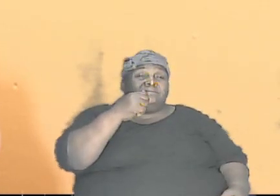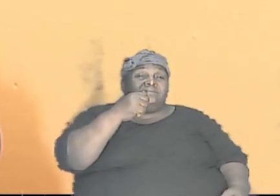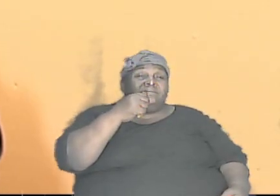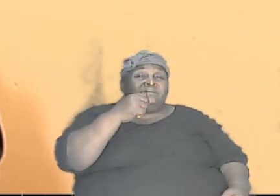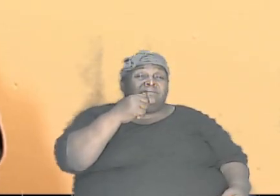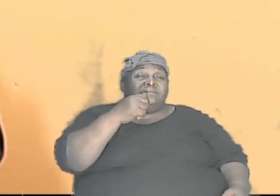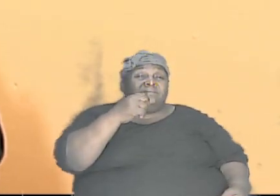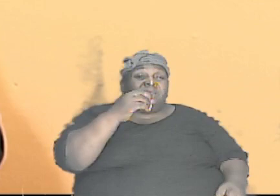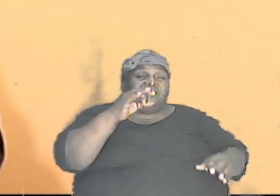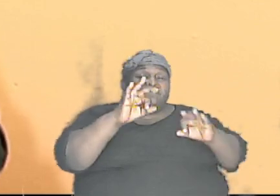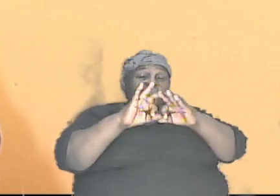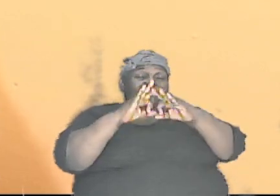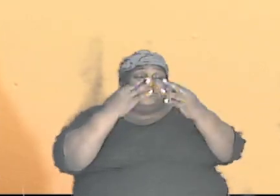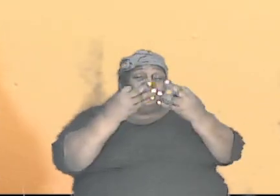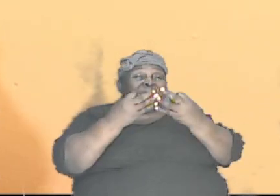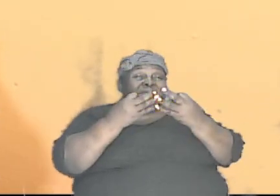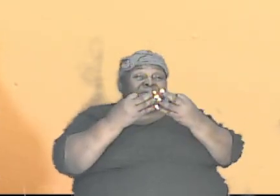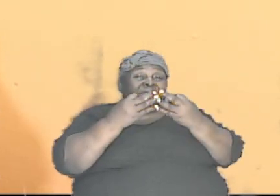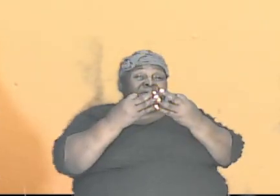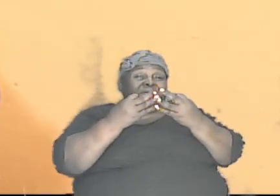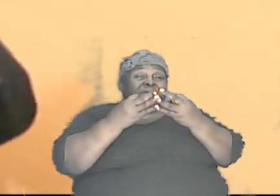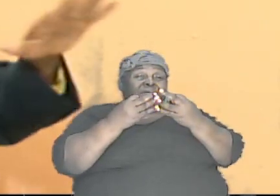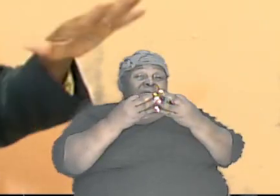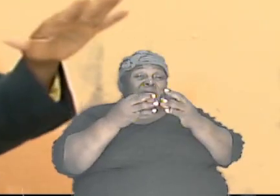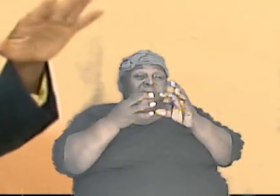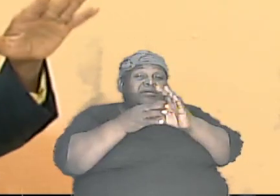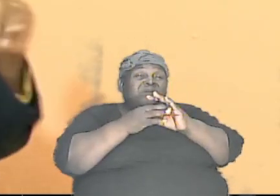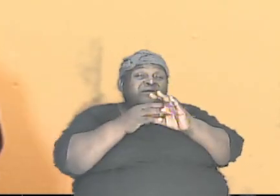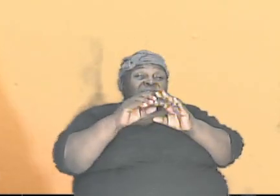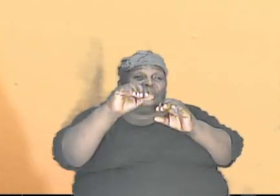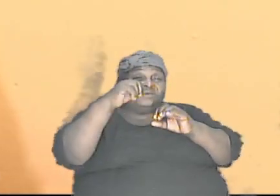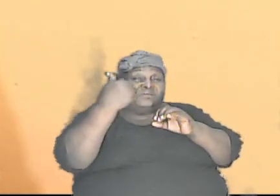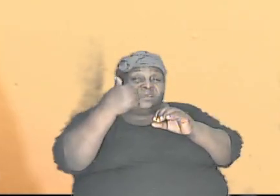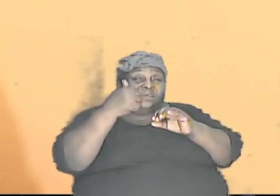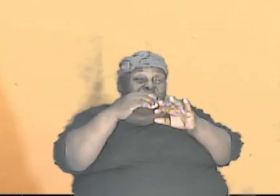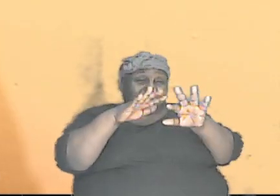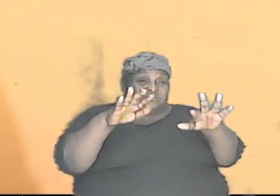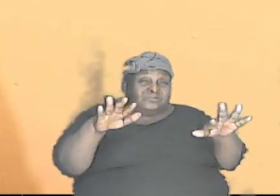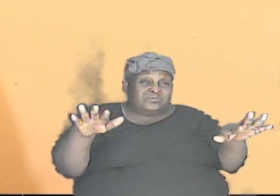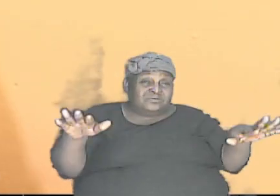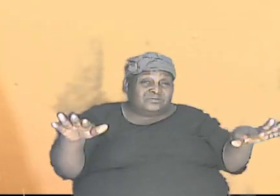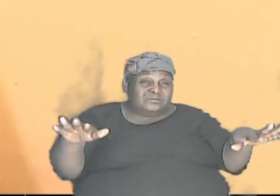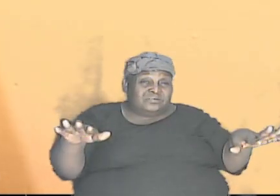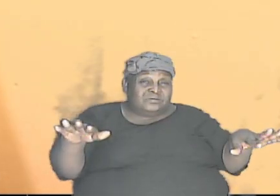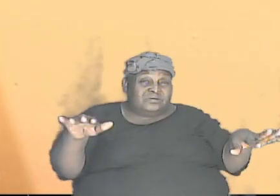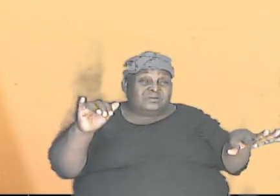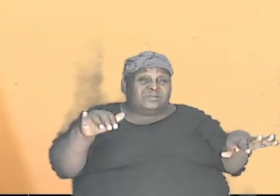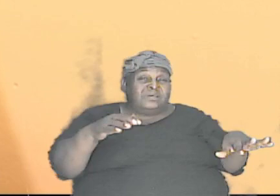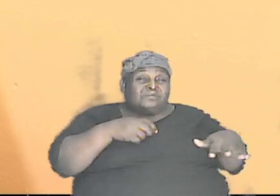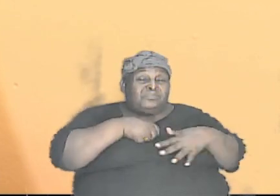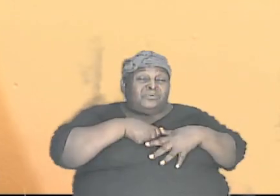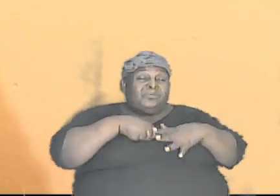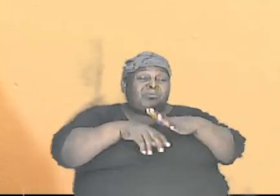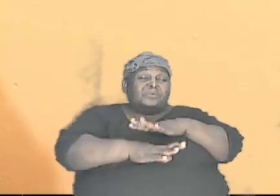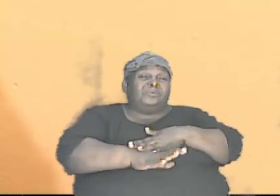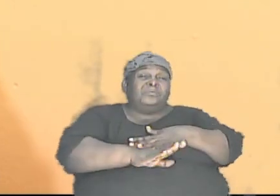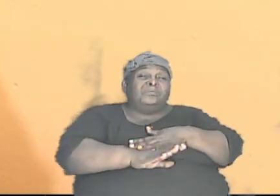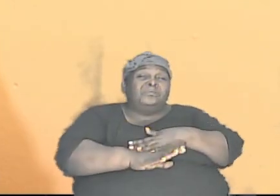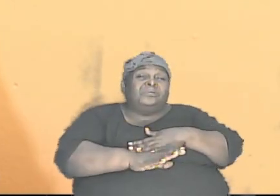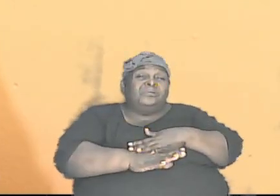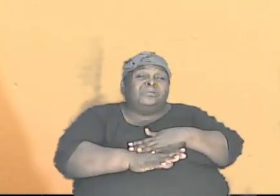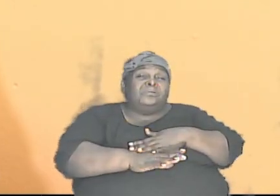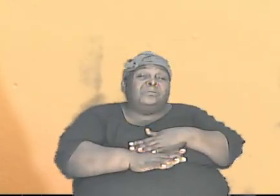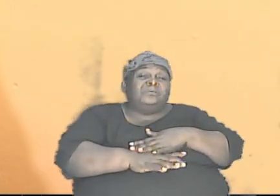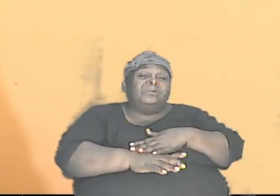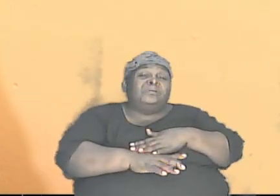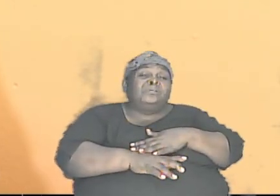Now of the ten children that were born to his